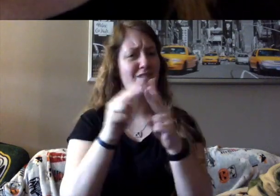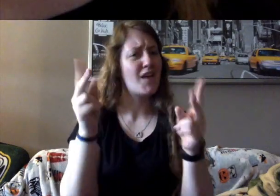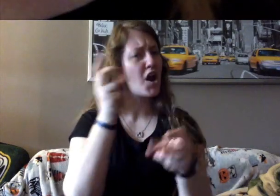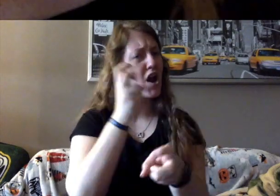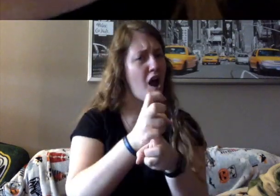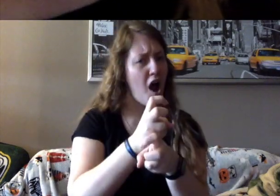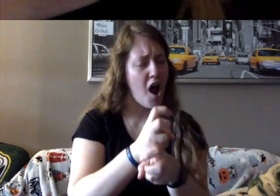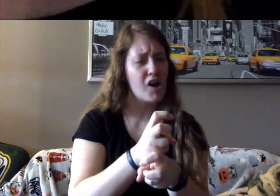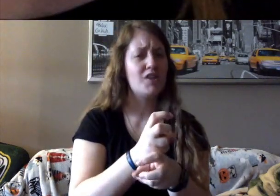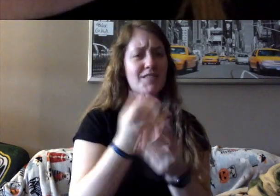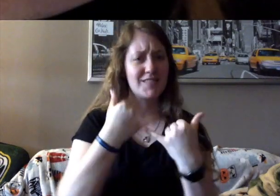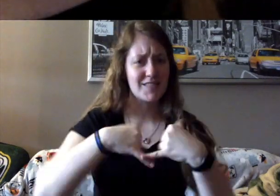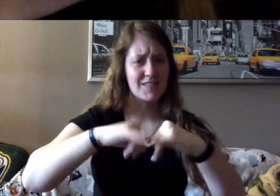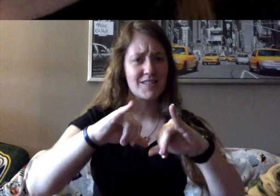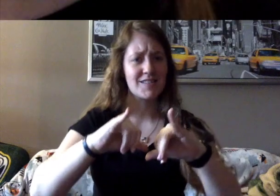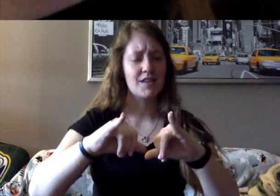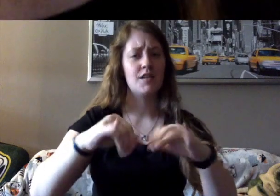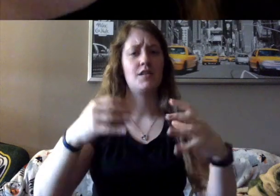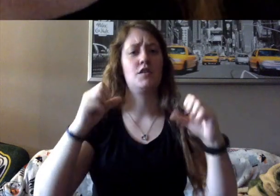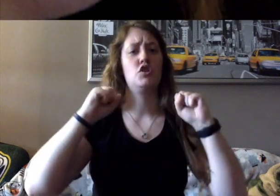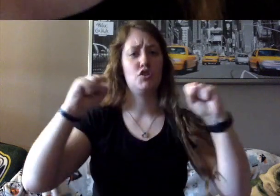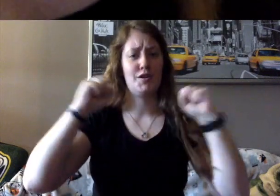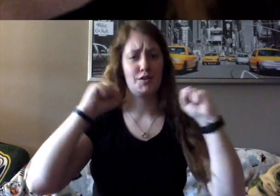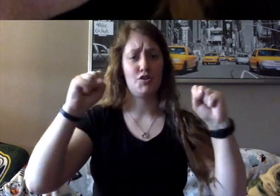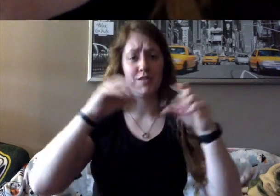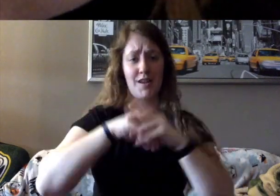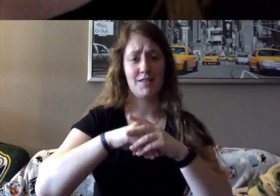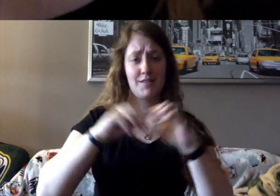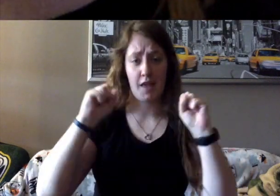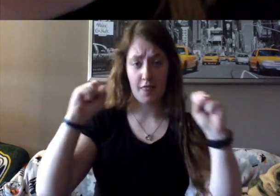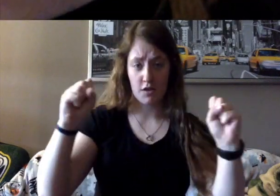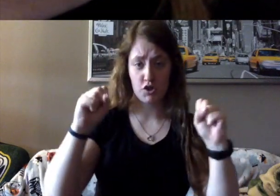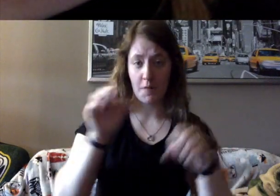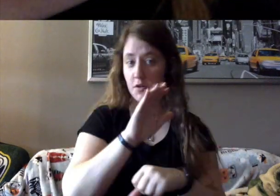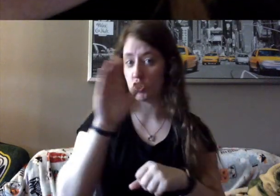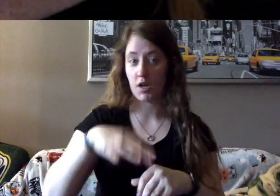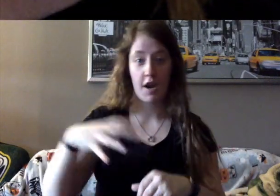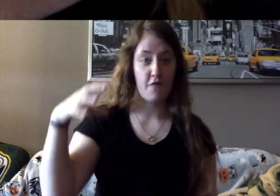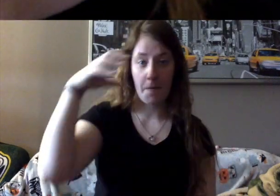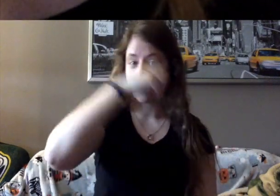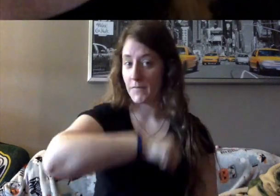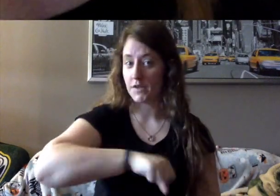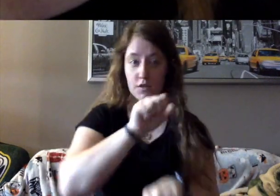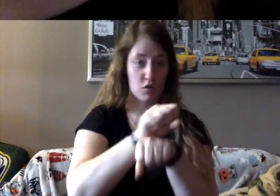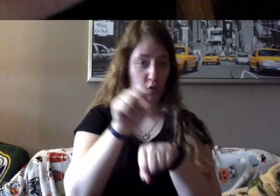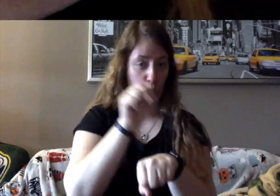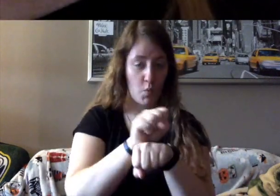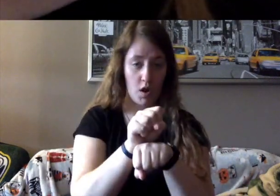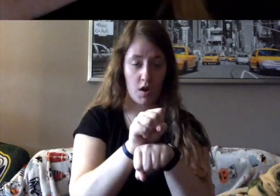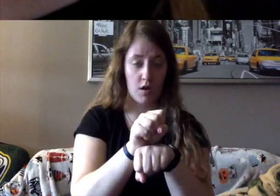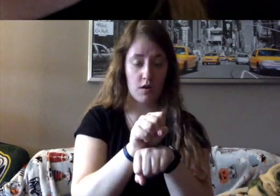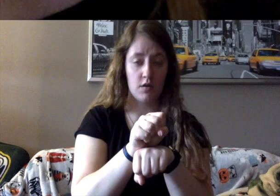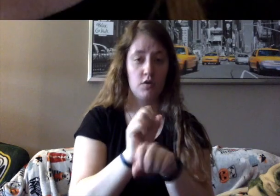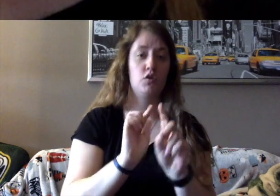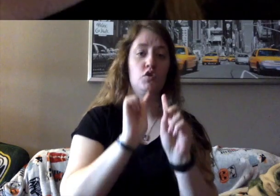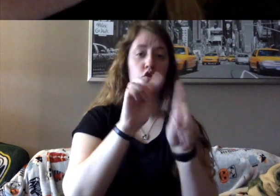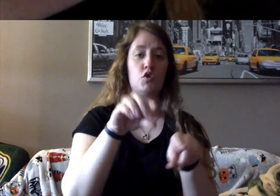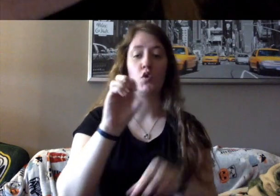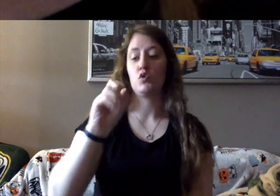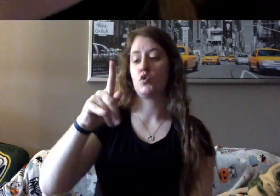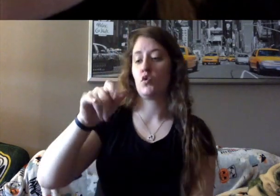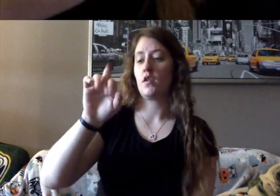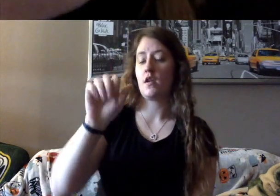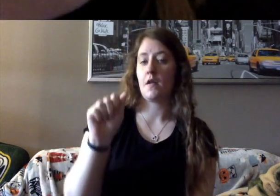exercises in the gym. She never misses a day in court. She attends the opera, gives speeches,